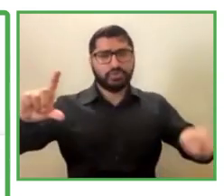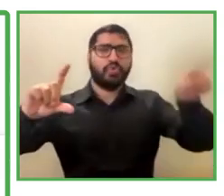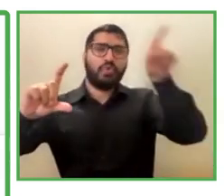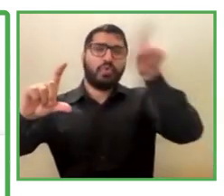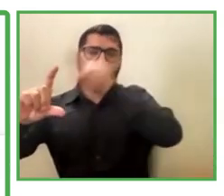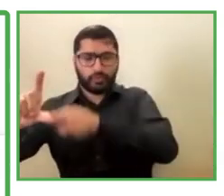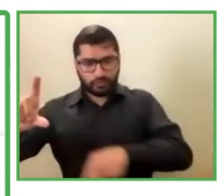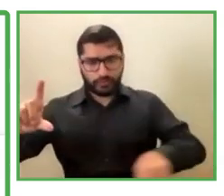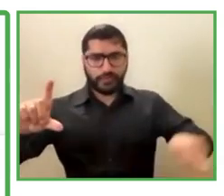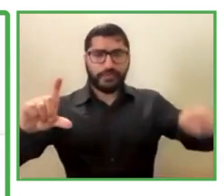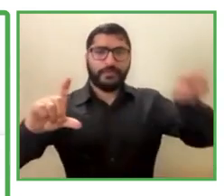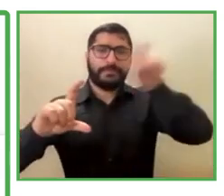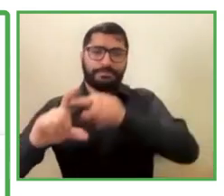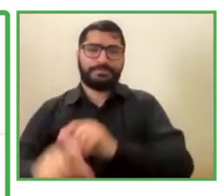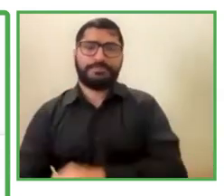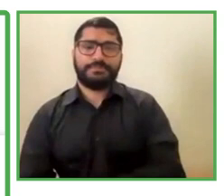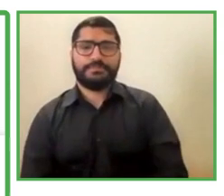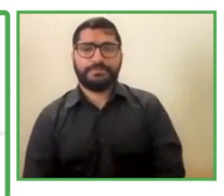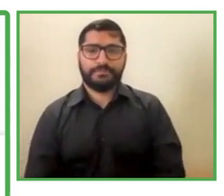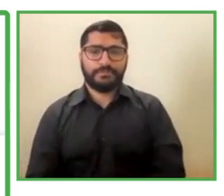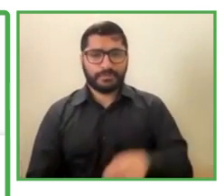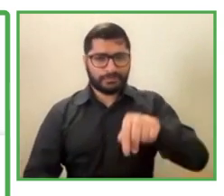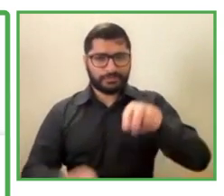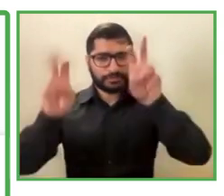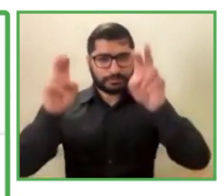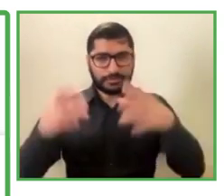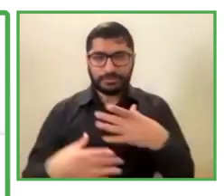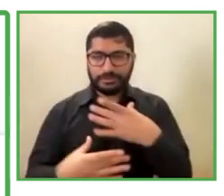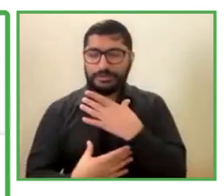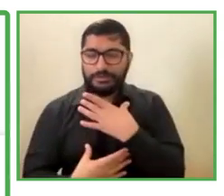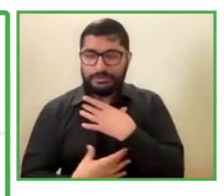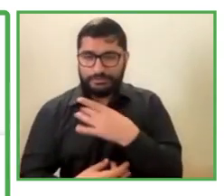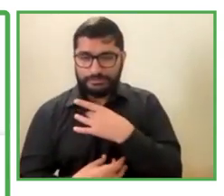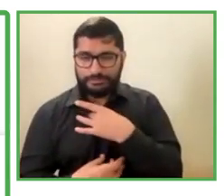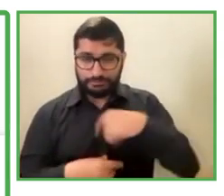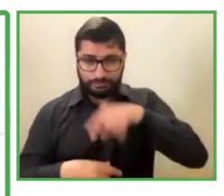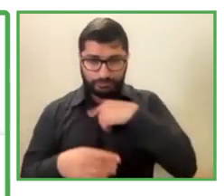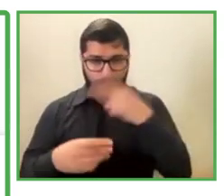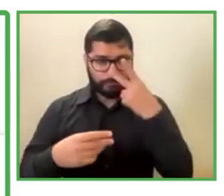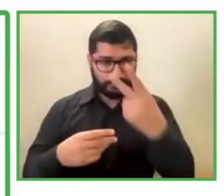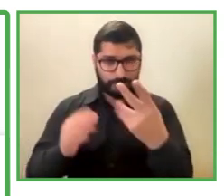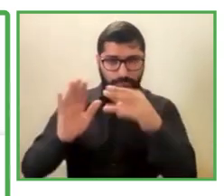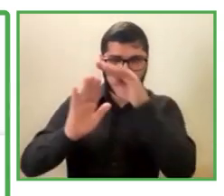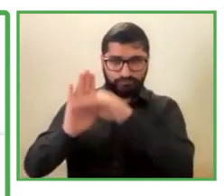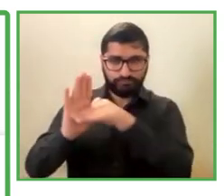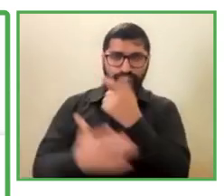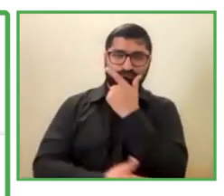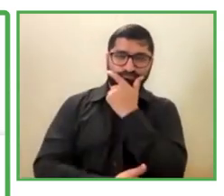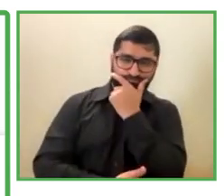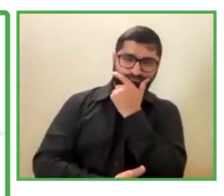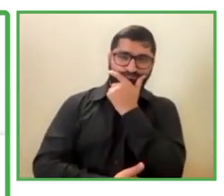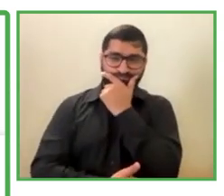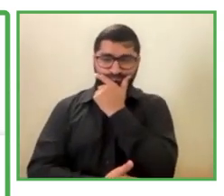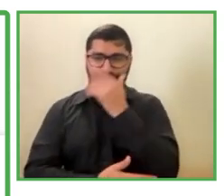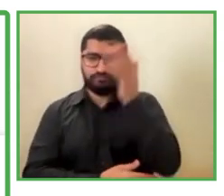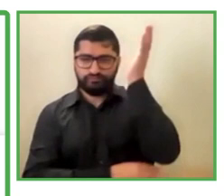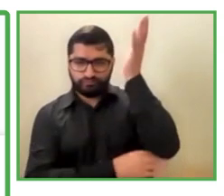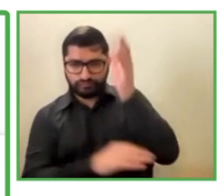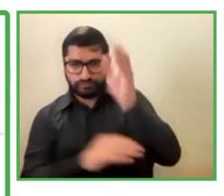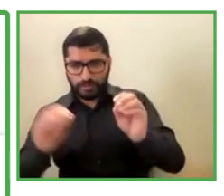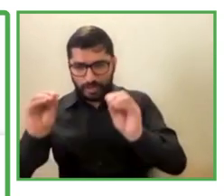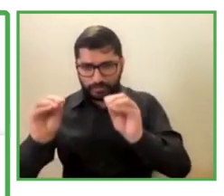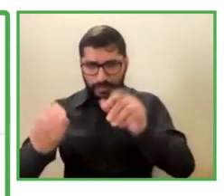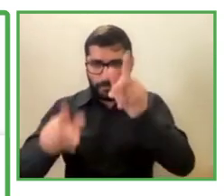Here, we have something very interesting, which is we had the need of training our advisors.